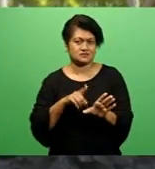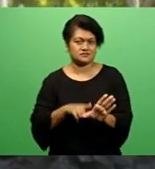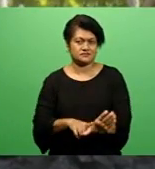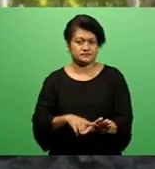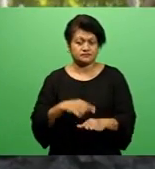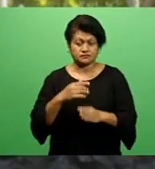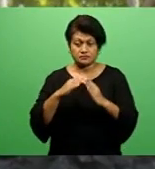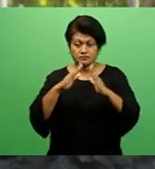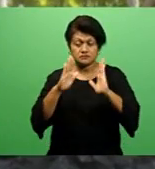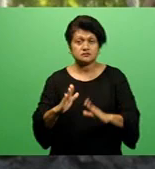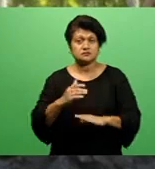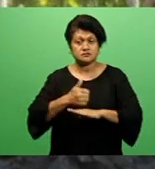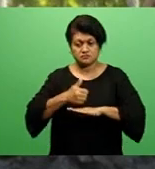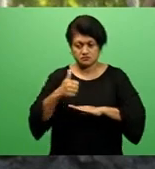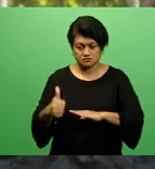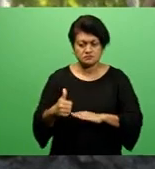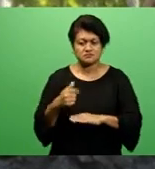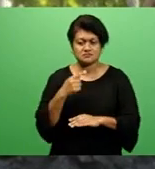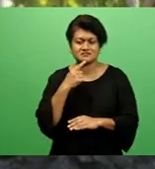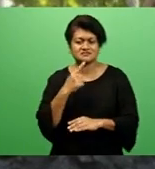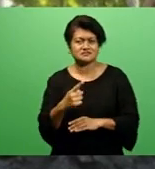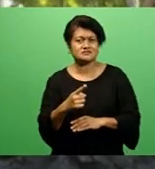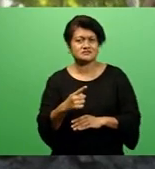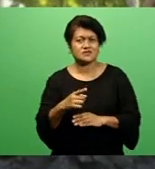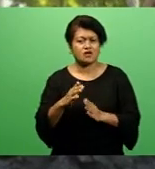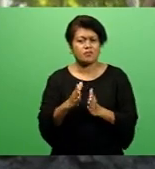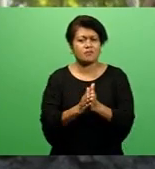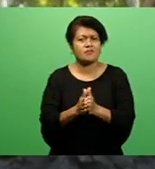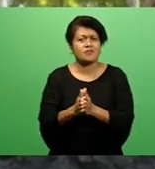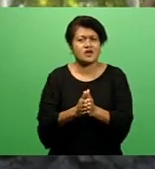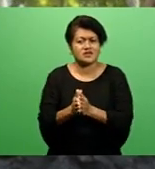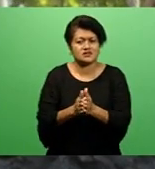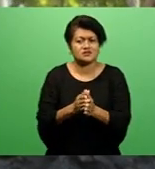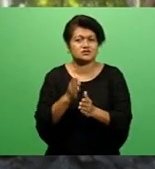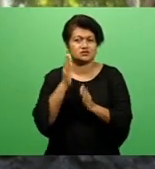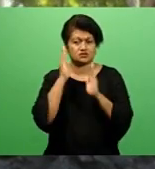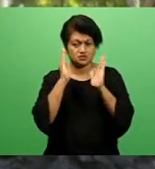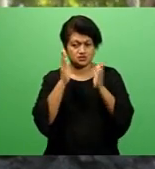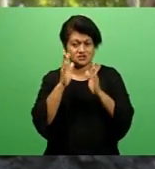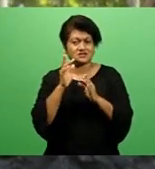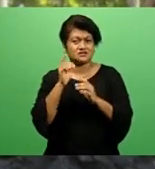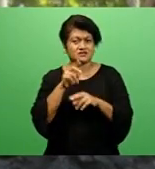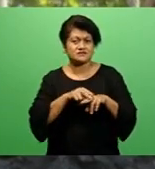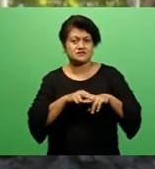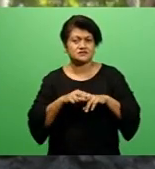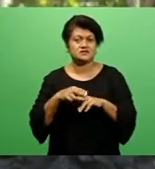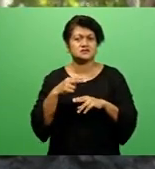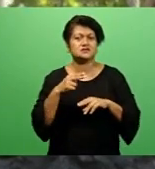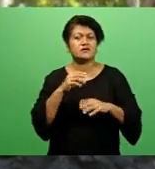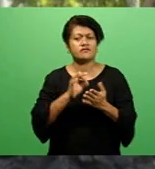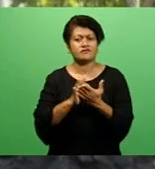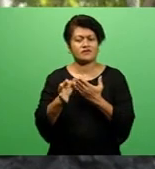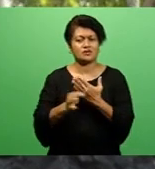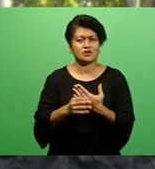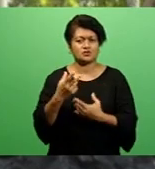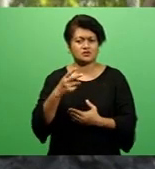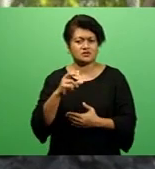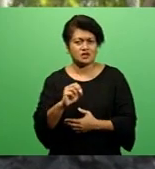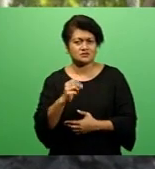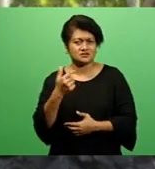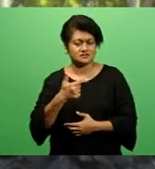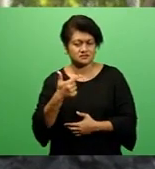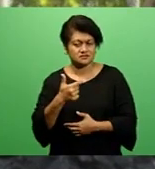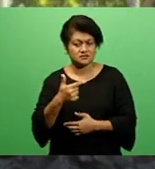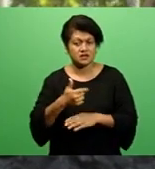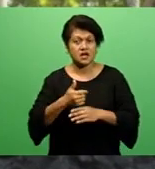the development lease of the subdivision from the Methodist Church of Fiji on February 27, 2017. The housing scheme